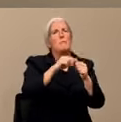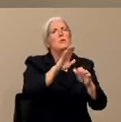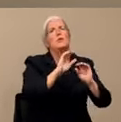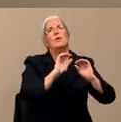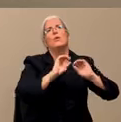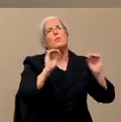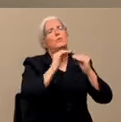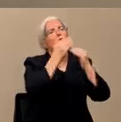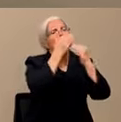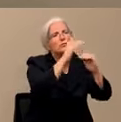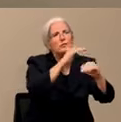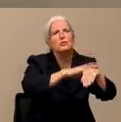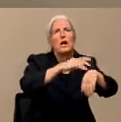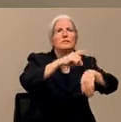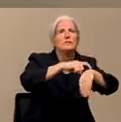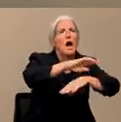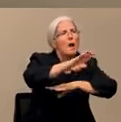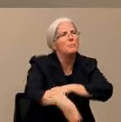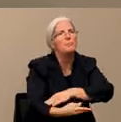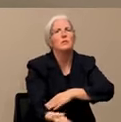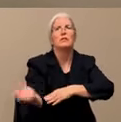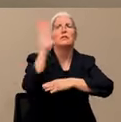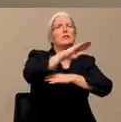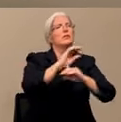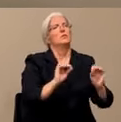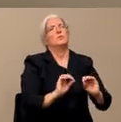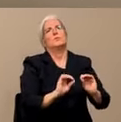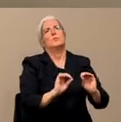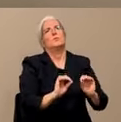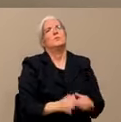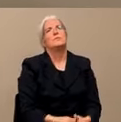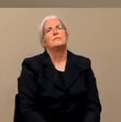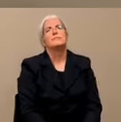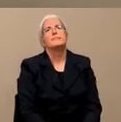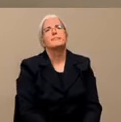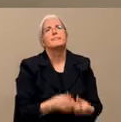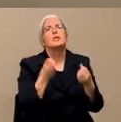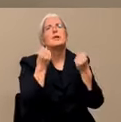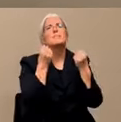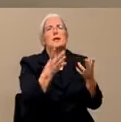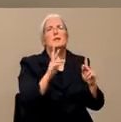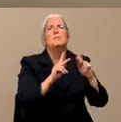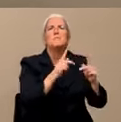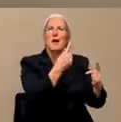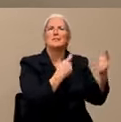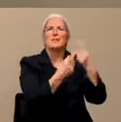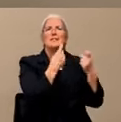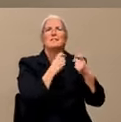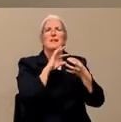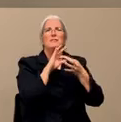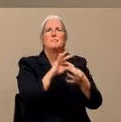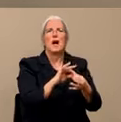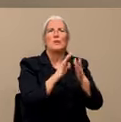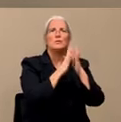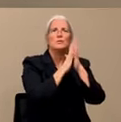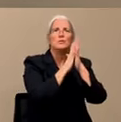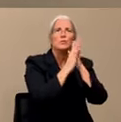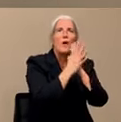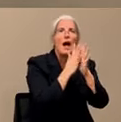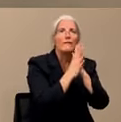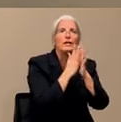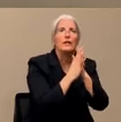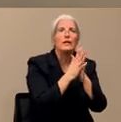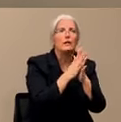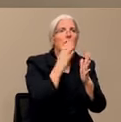no boundaries. And if I could, I know we've also had many questions about traffic stops. And we've had